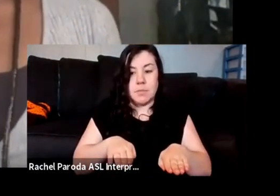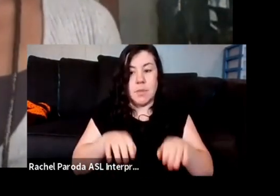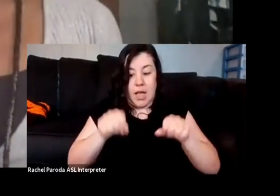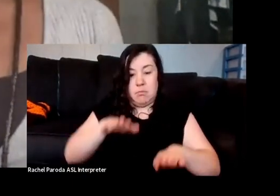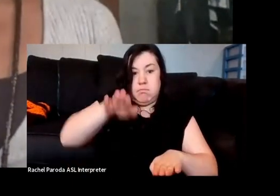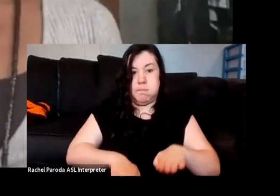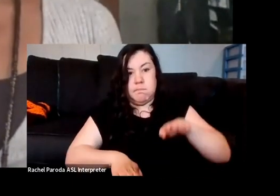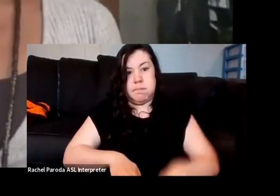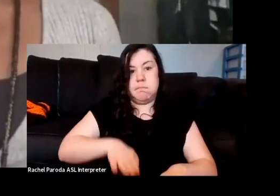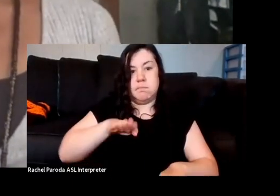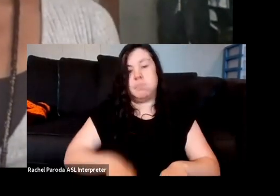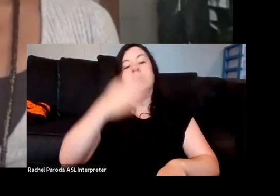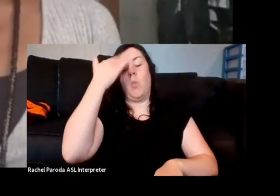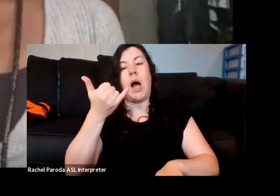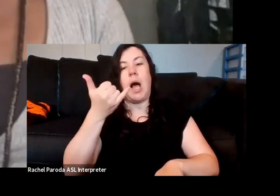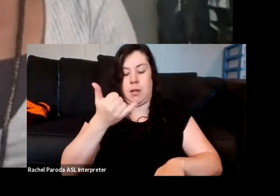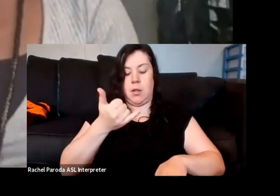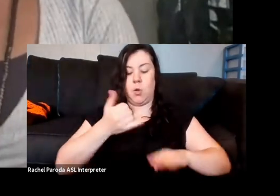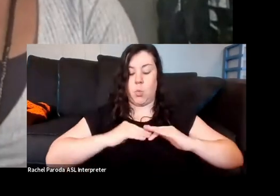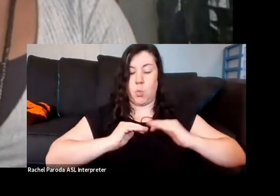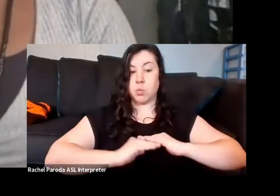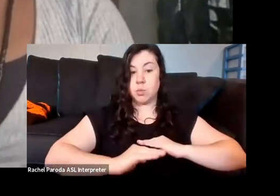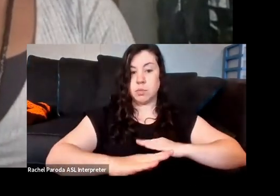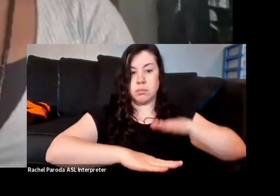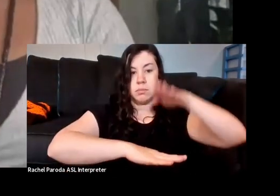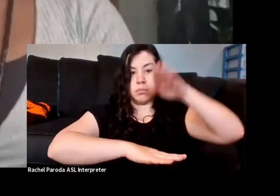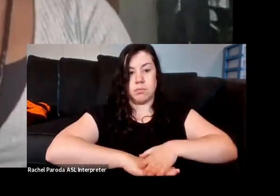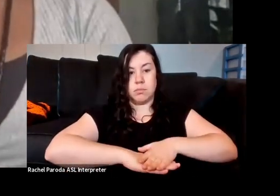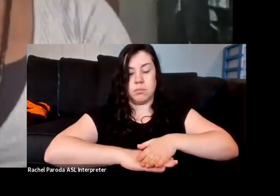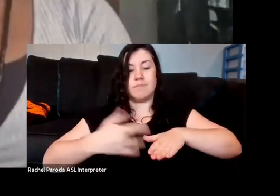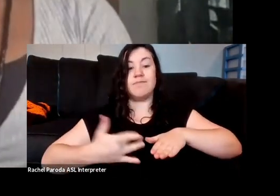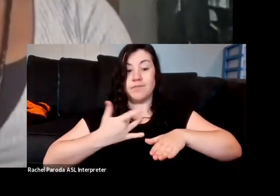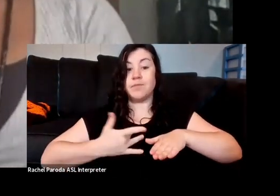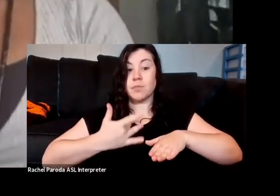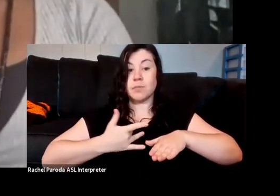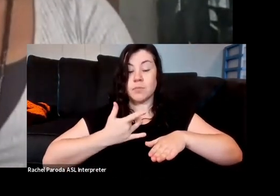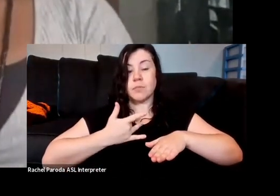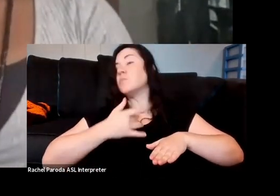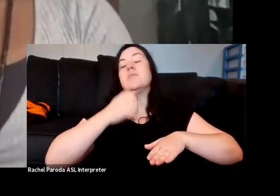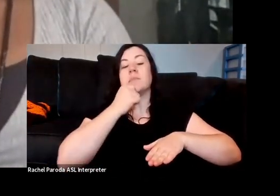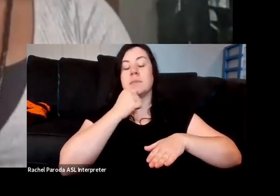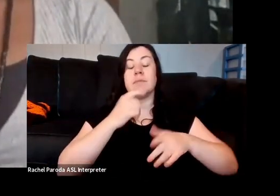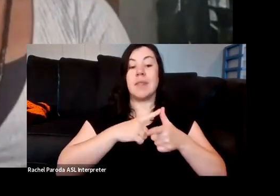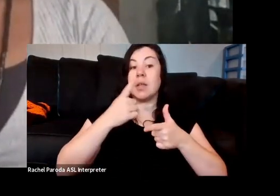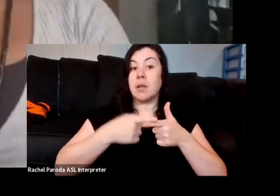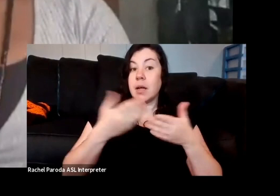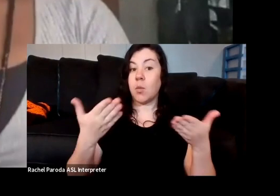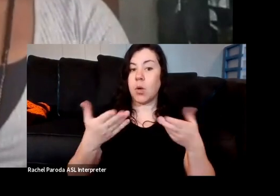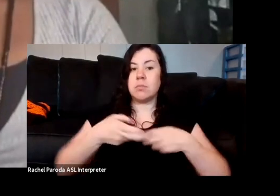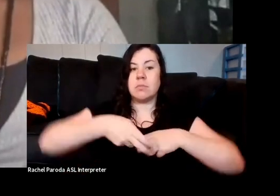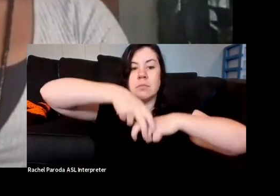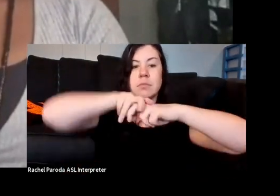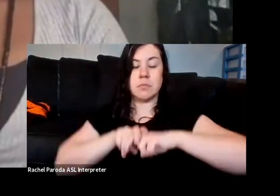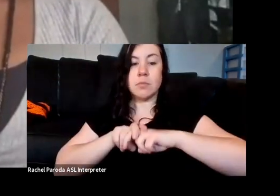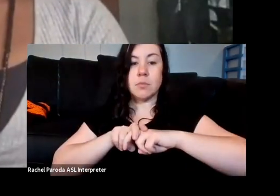times so you can feel that connection to the ground. And then your second connection is through your seat, through your sits bones. Feel yourself